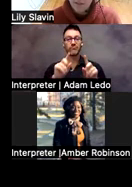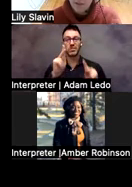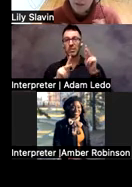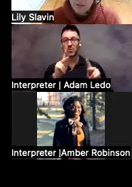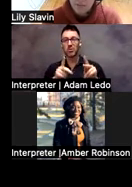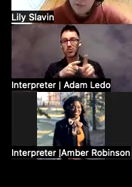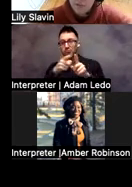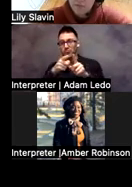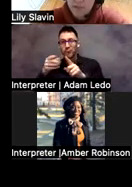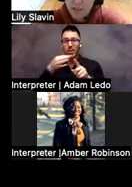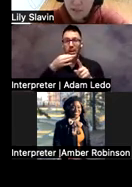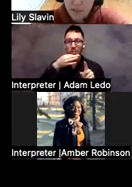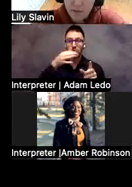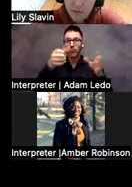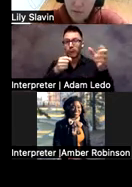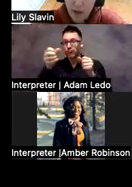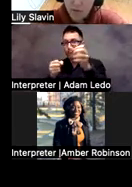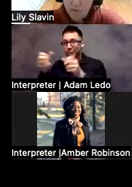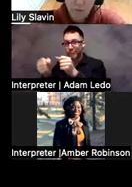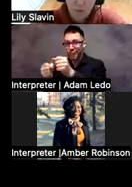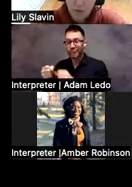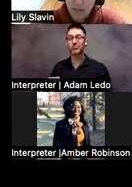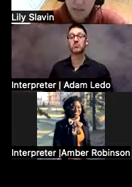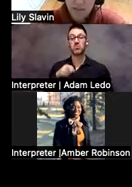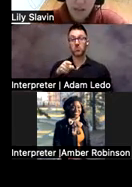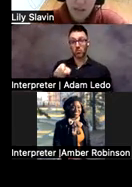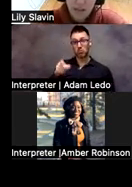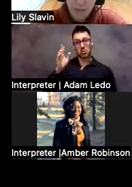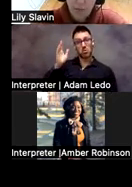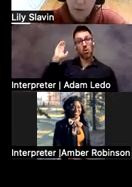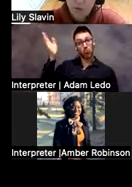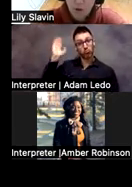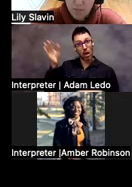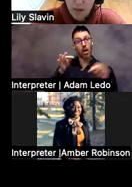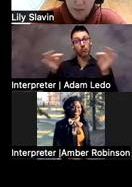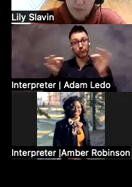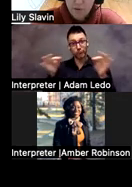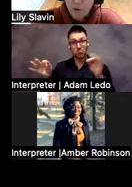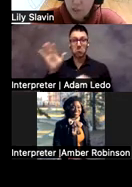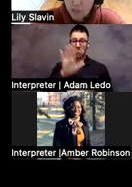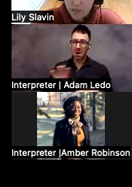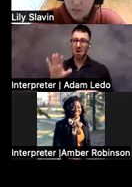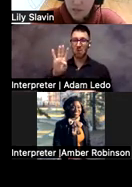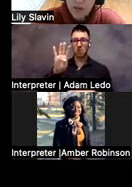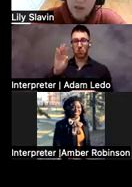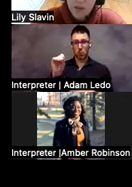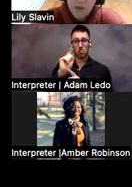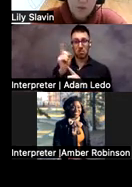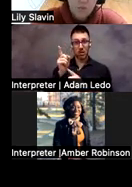is Dr. Lieberman will present for about 40 minutes, and then we'll have about 20 minutes for questions.